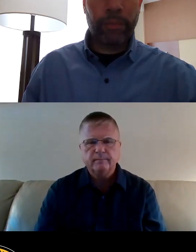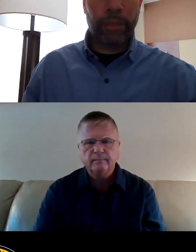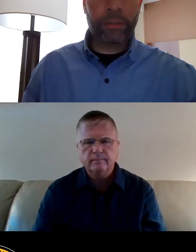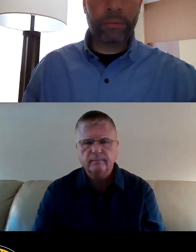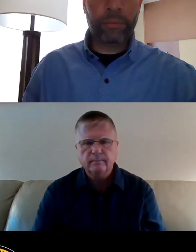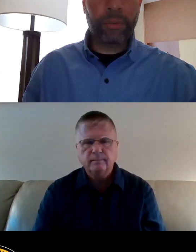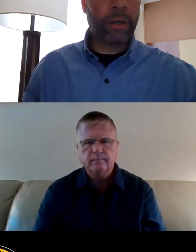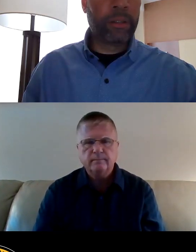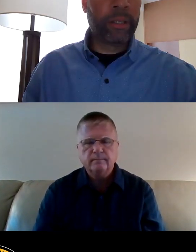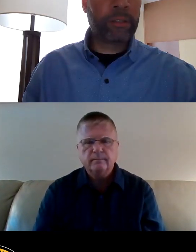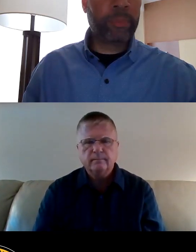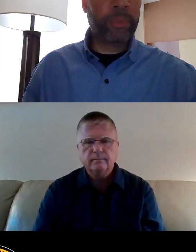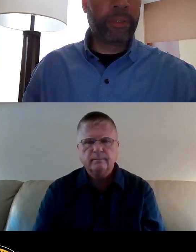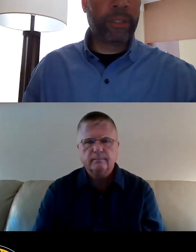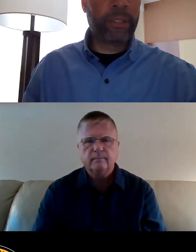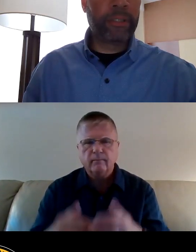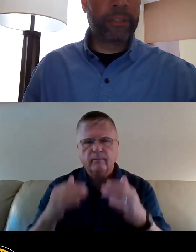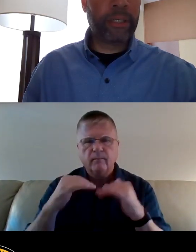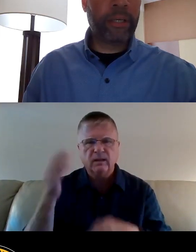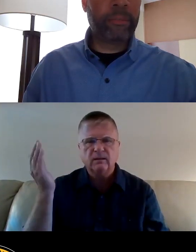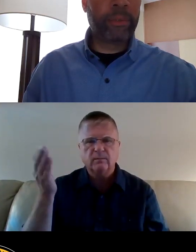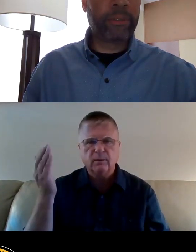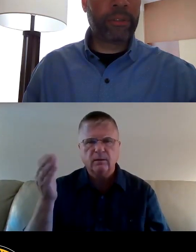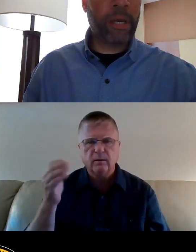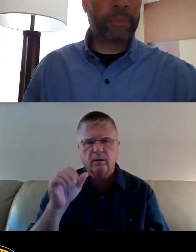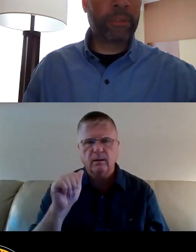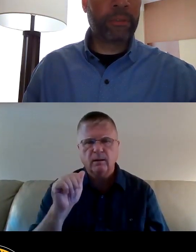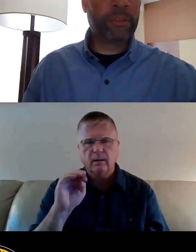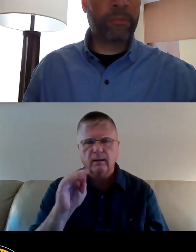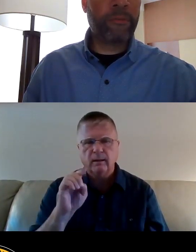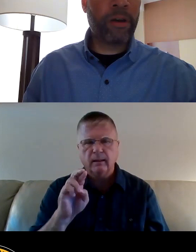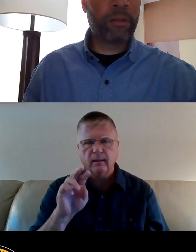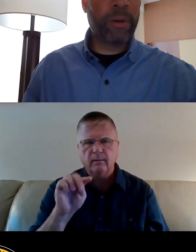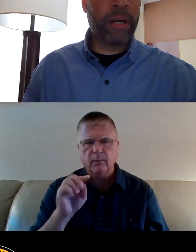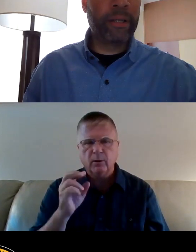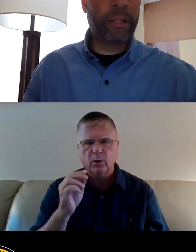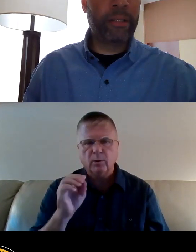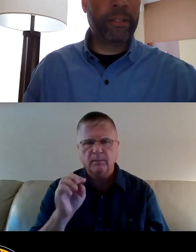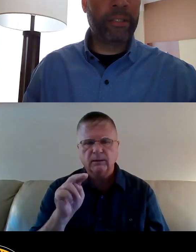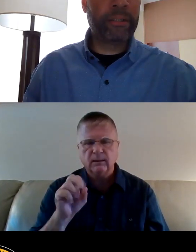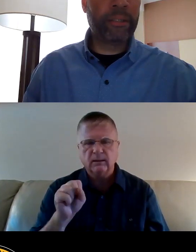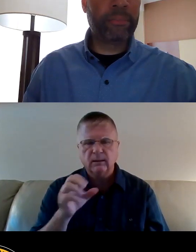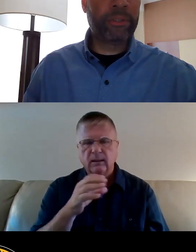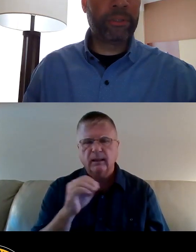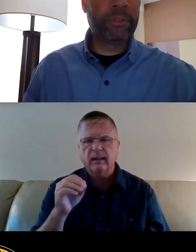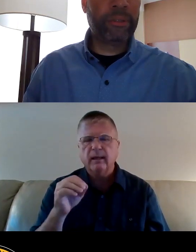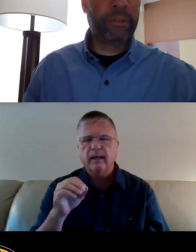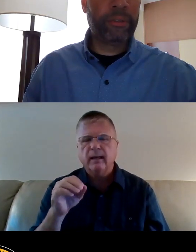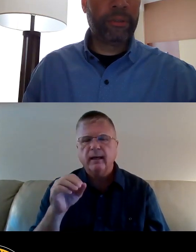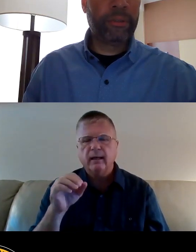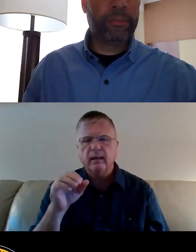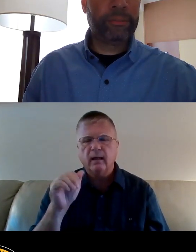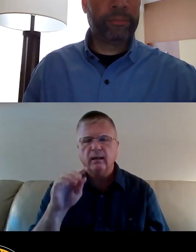Thank you. Our next speaker is Amber Thompson followed by Alethea Sims.